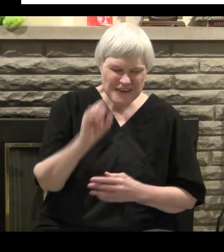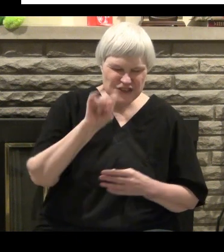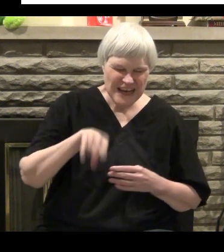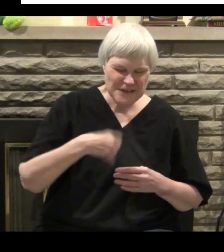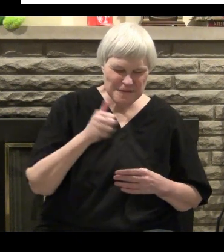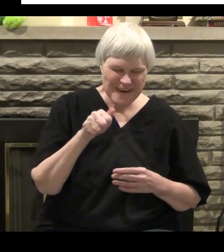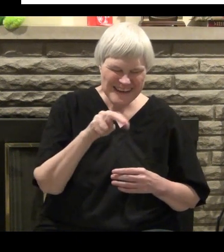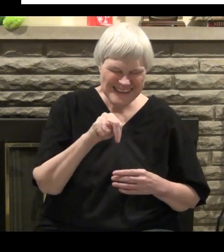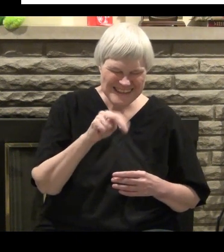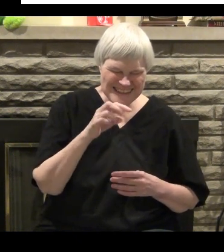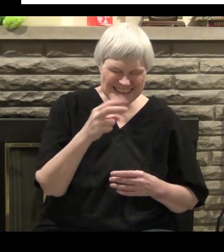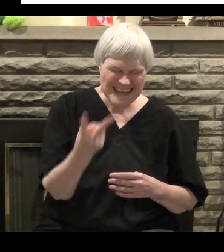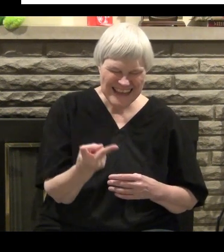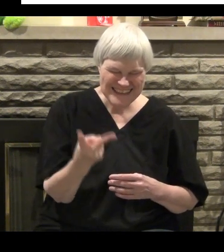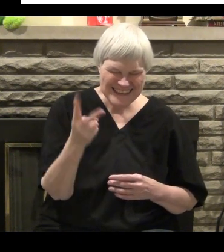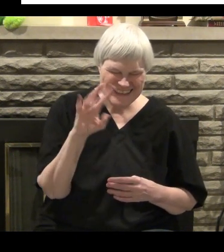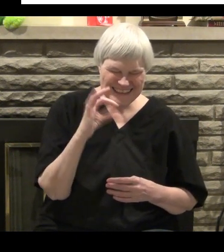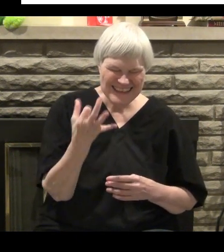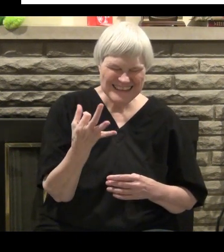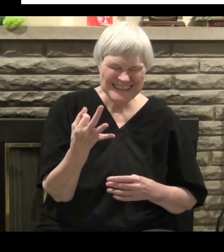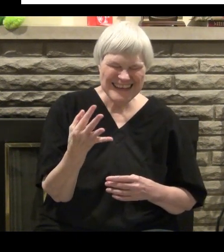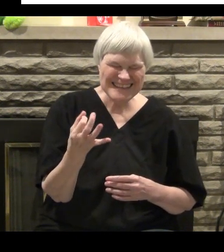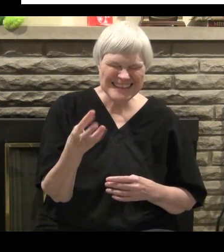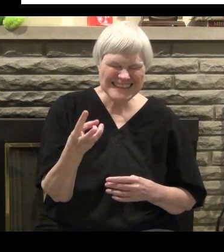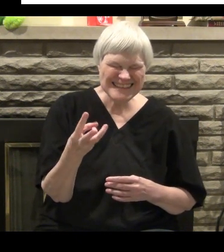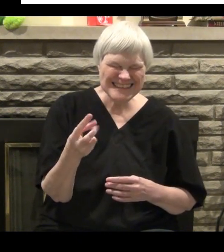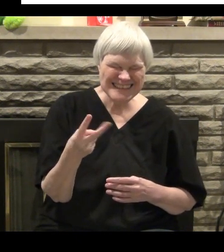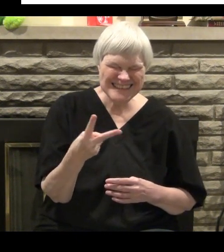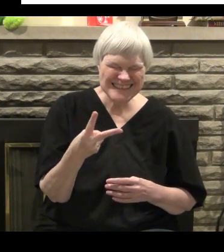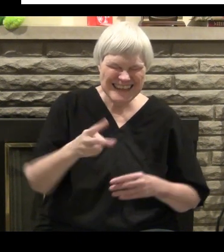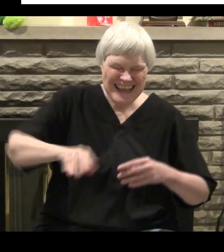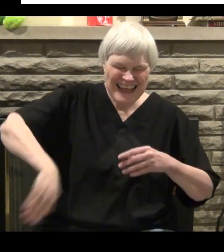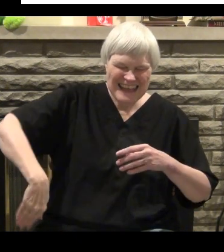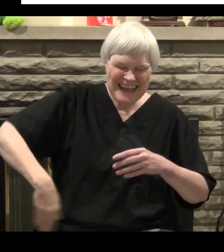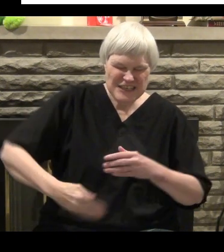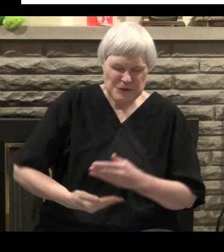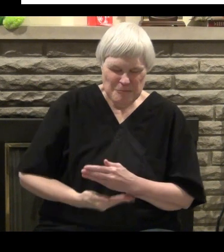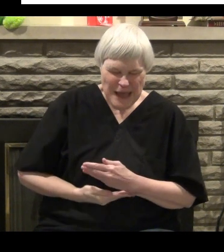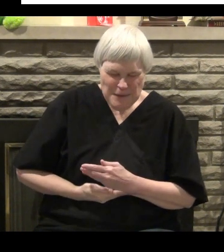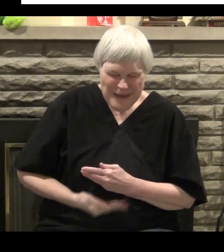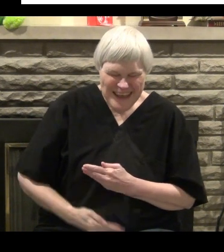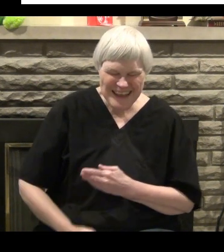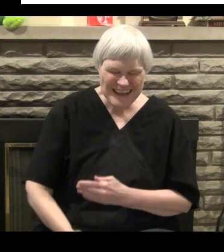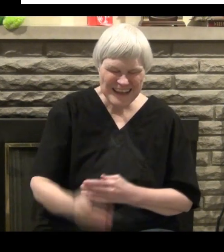Born January 2nd, 1962. And I was late also.